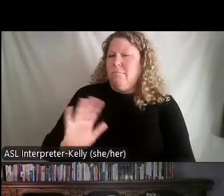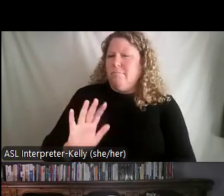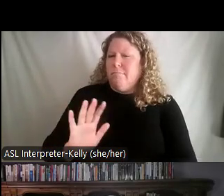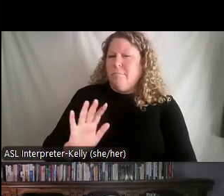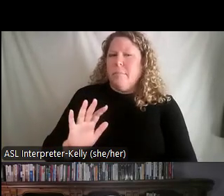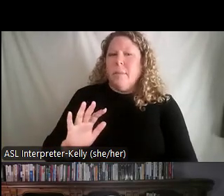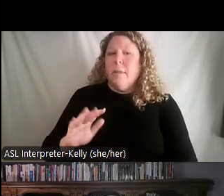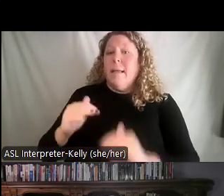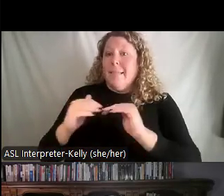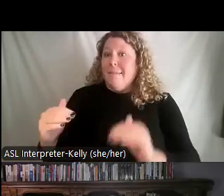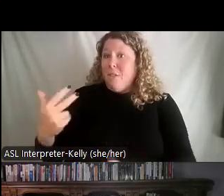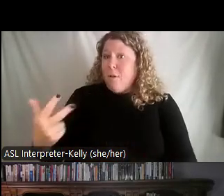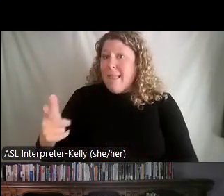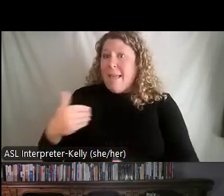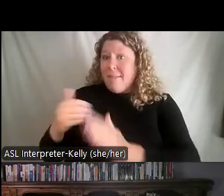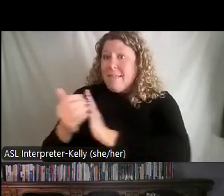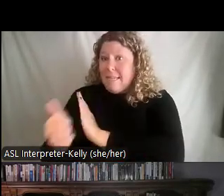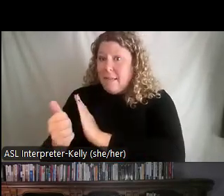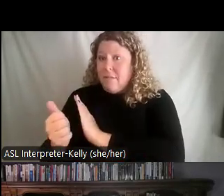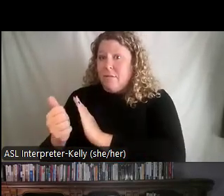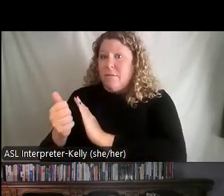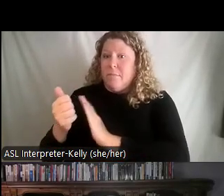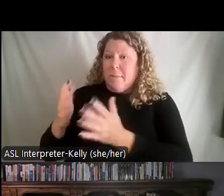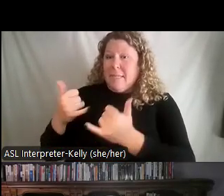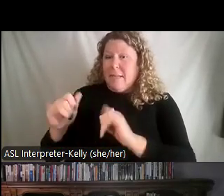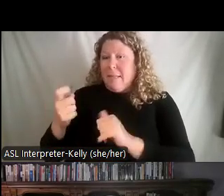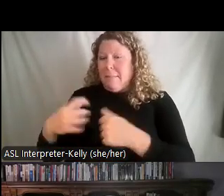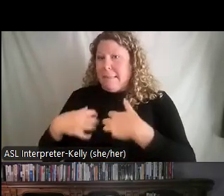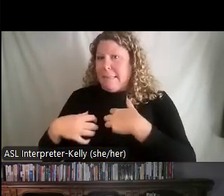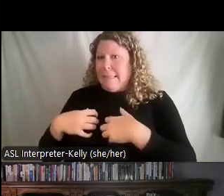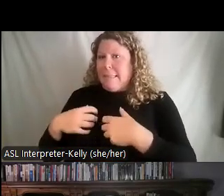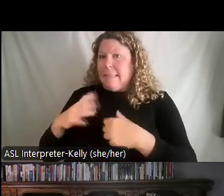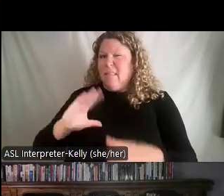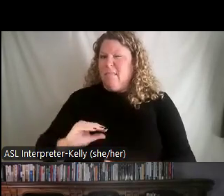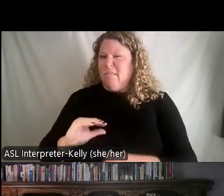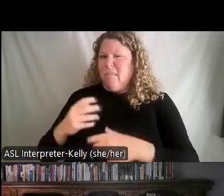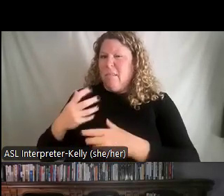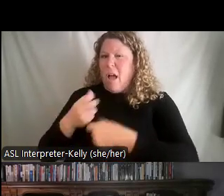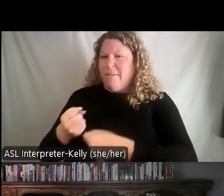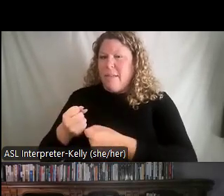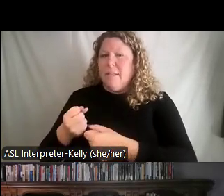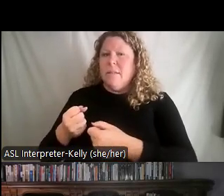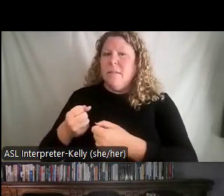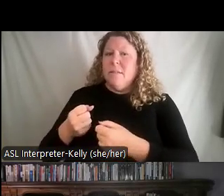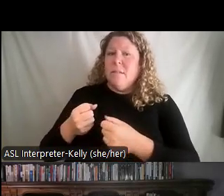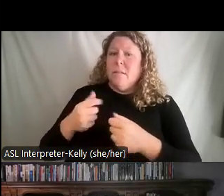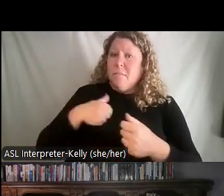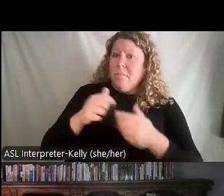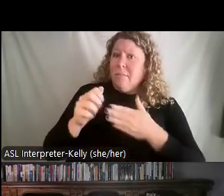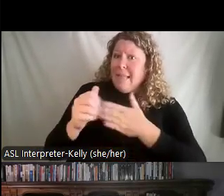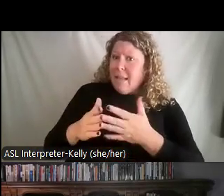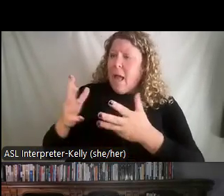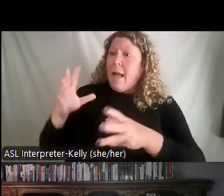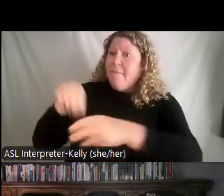have the skills, they know what they're doing, but they may be a little bit hesitant to move on. Effective is participating with them. It's